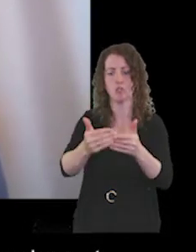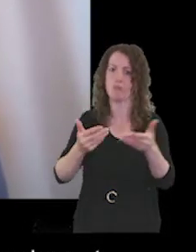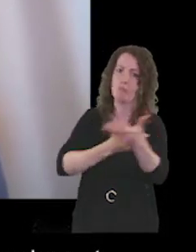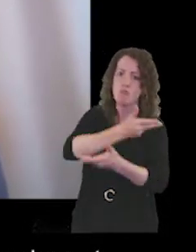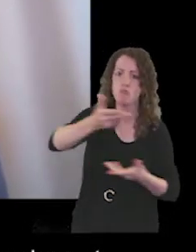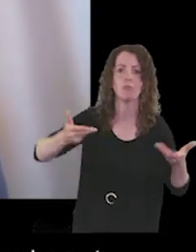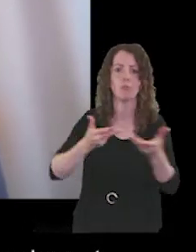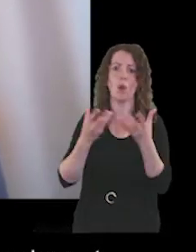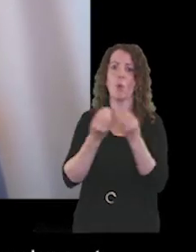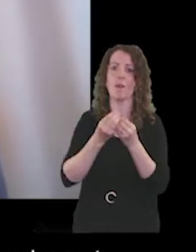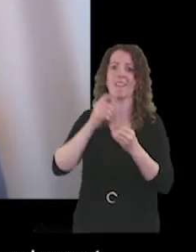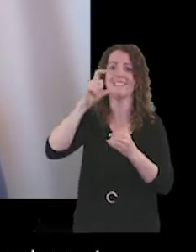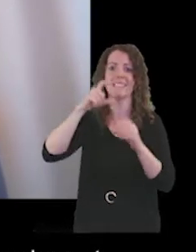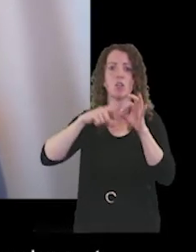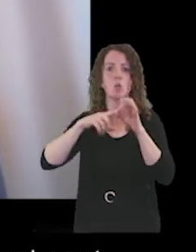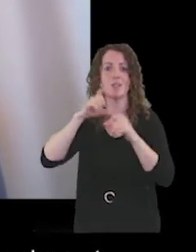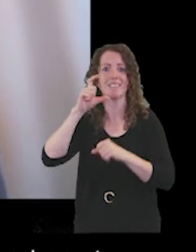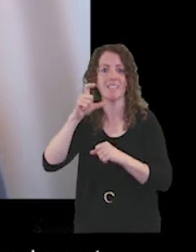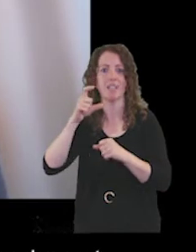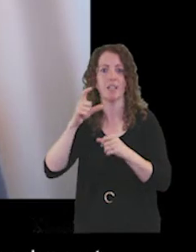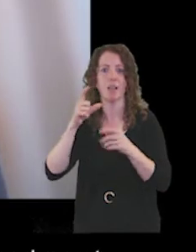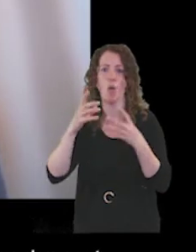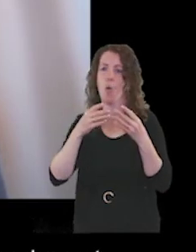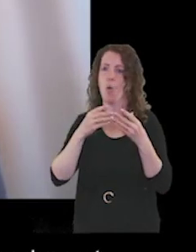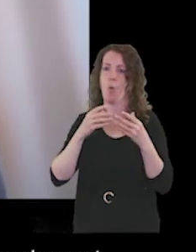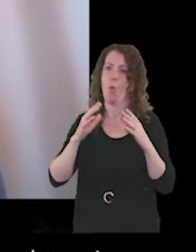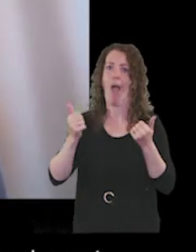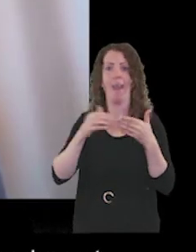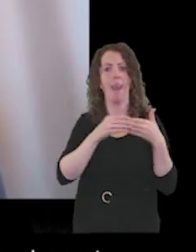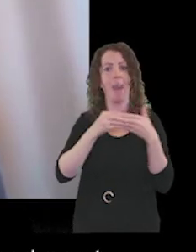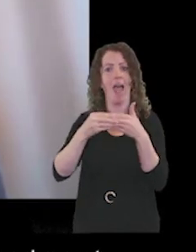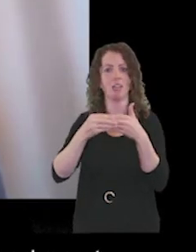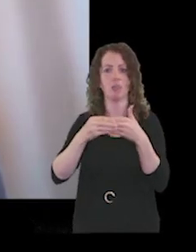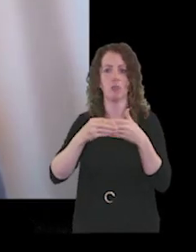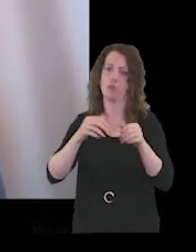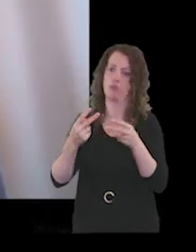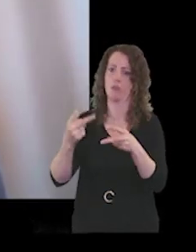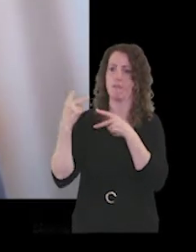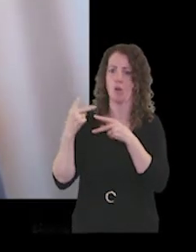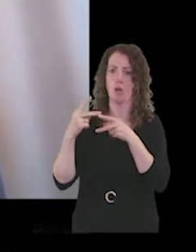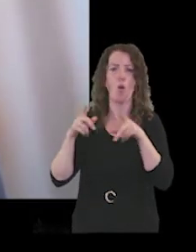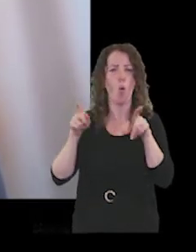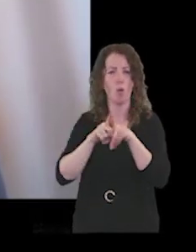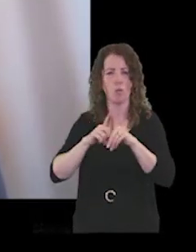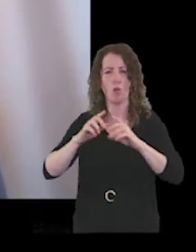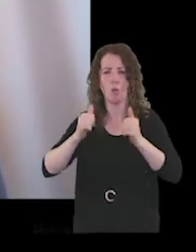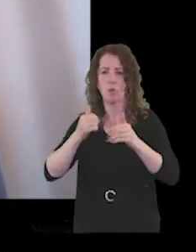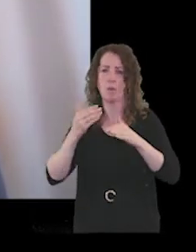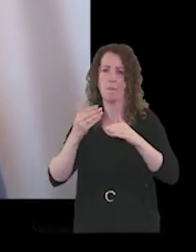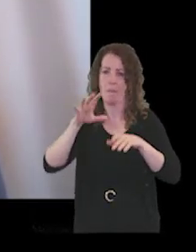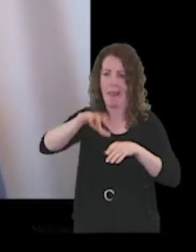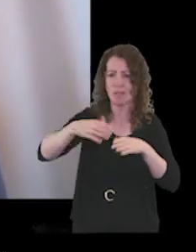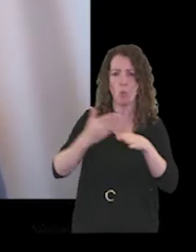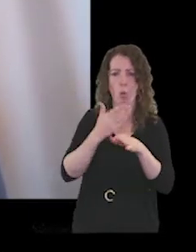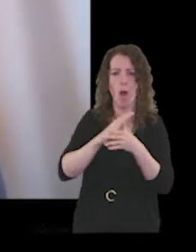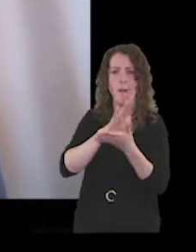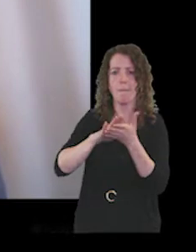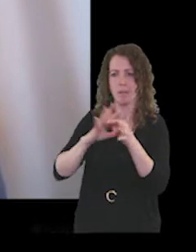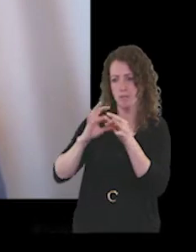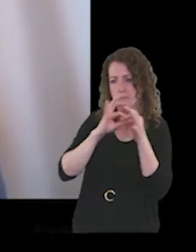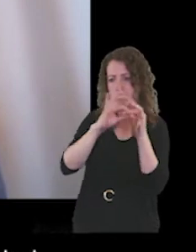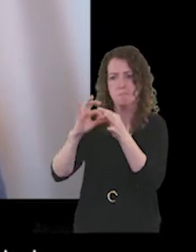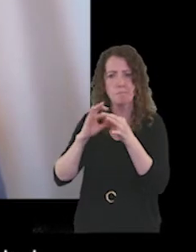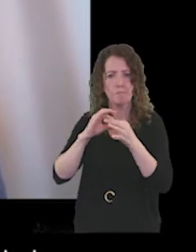part of the Well-Led Review and support the Great Place to Work programme, bringing our values and behaviours together.